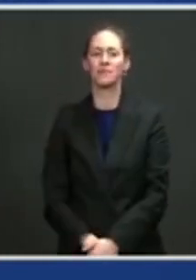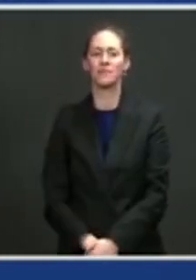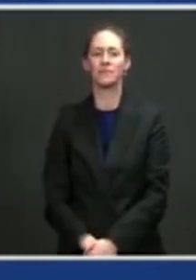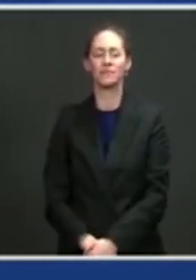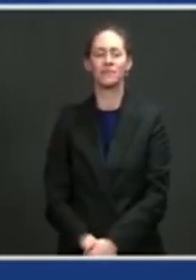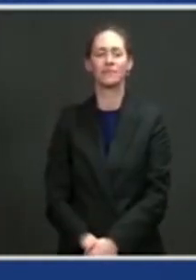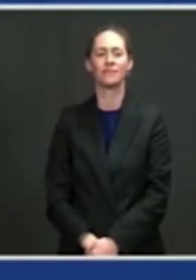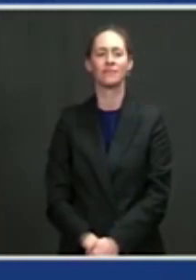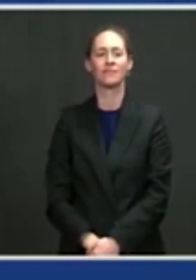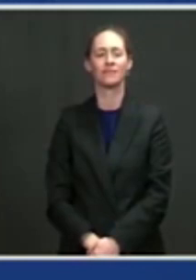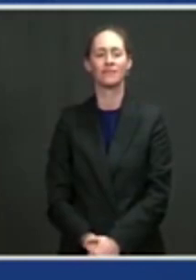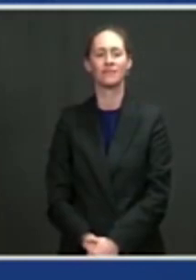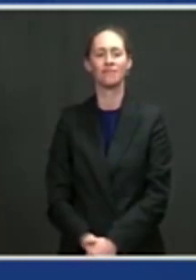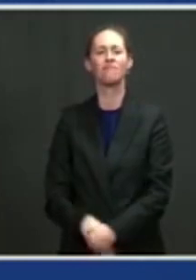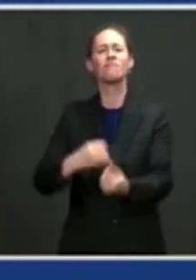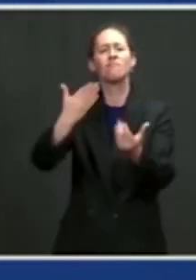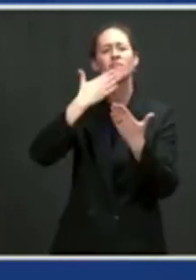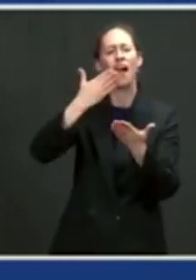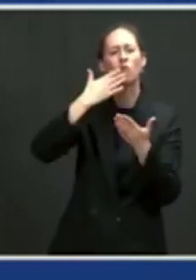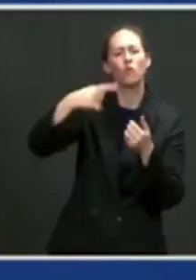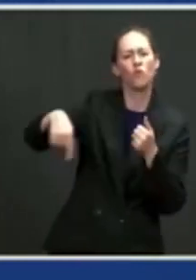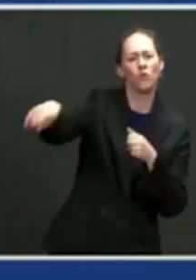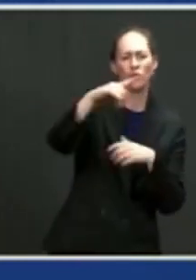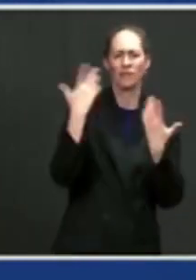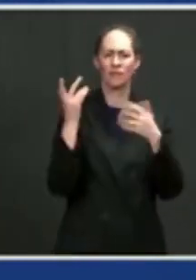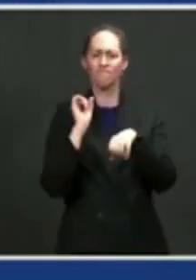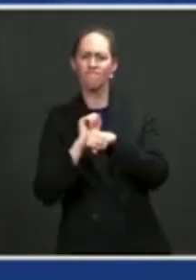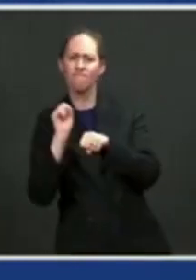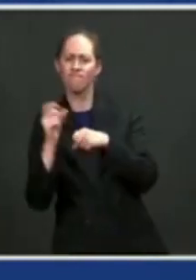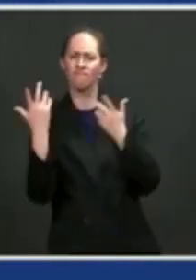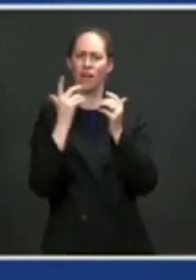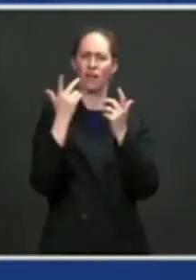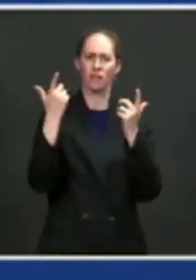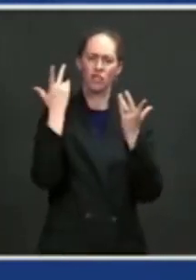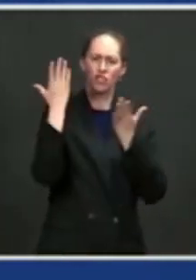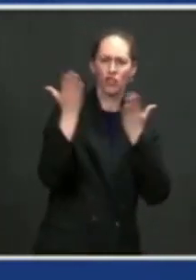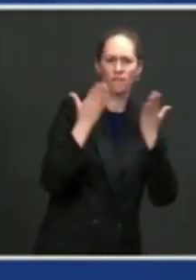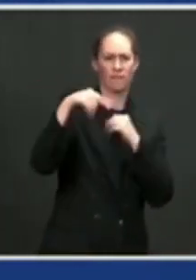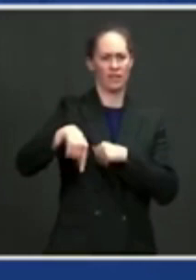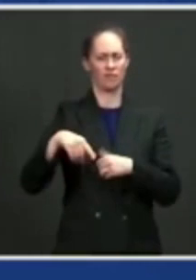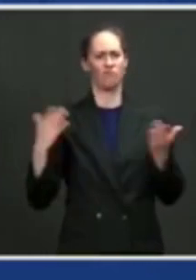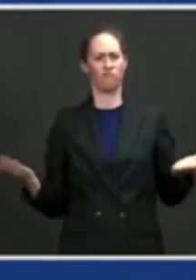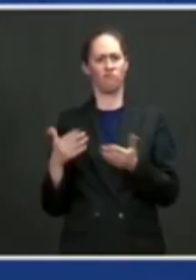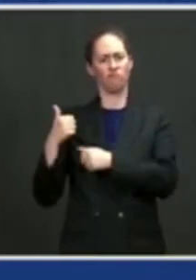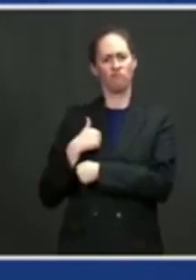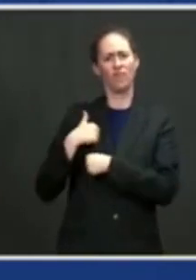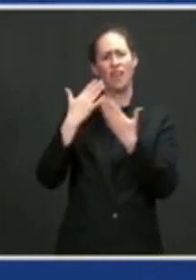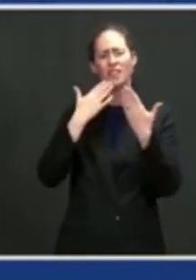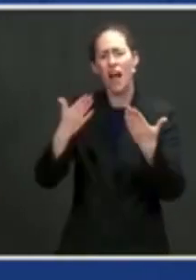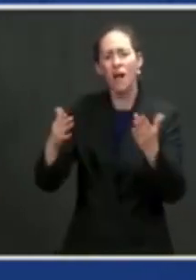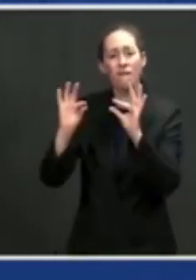all that you do to represent these service veterans, because they're devoted to you. If the family members, caregivers, survivors